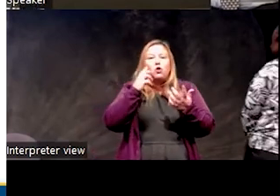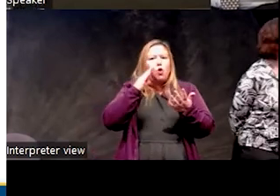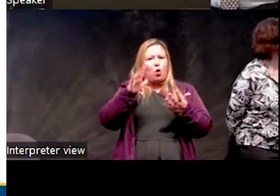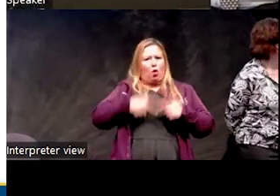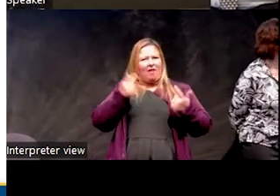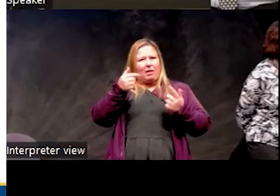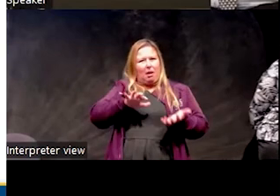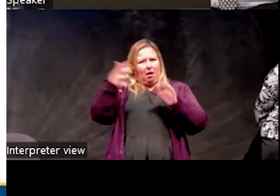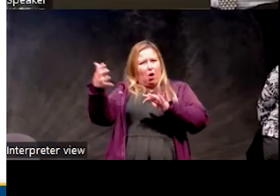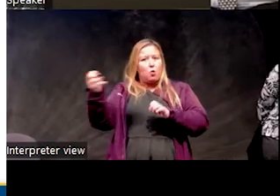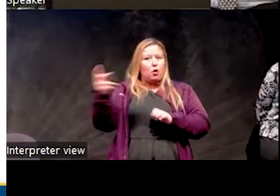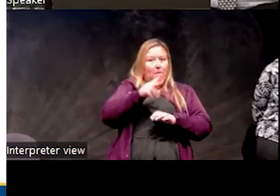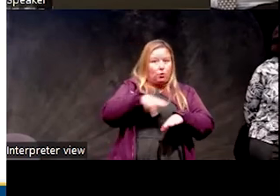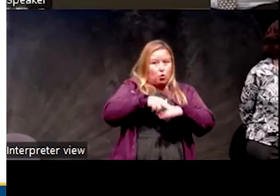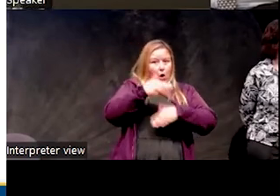That's one of the things I'll say.